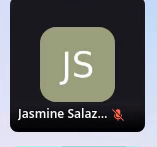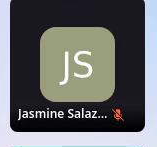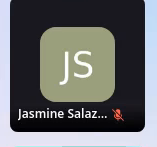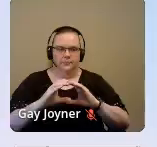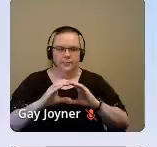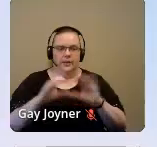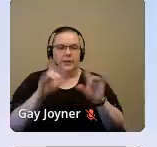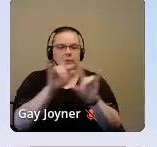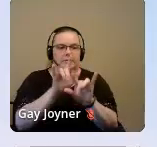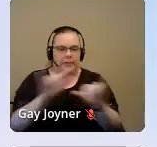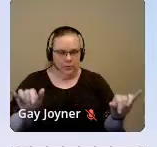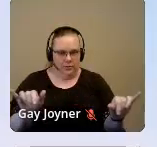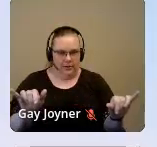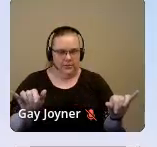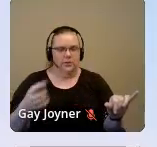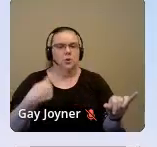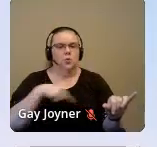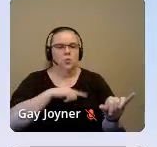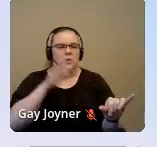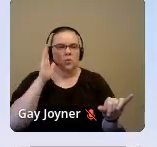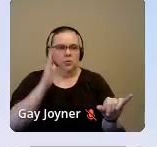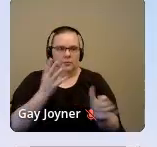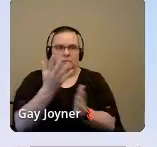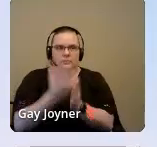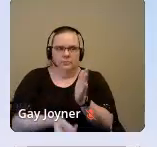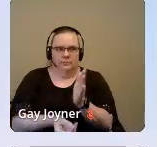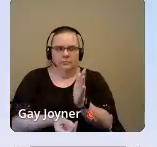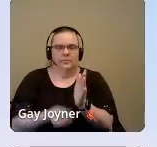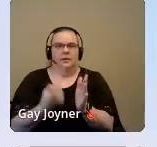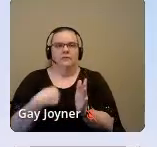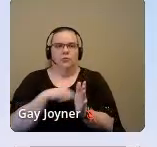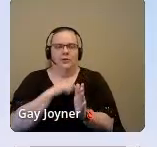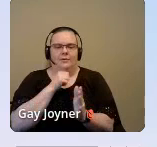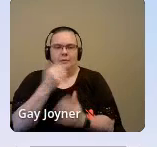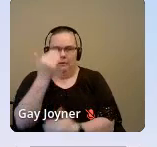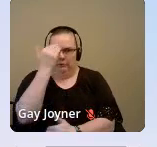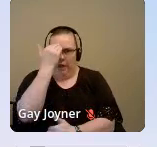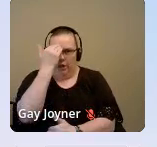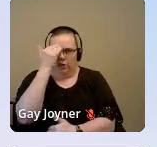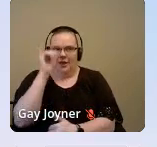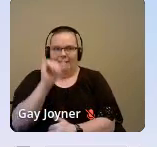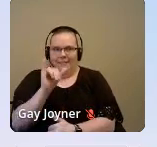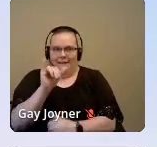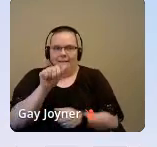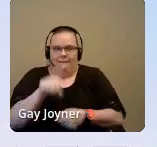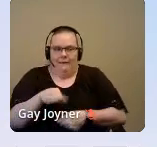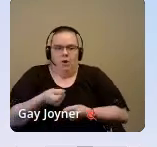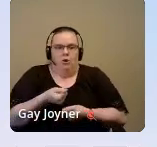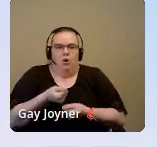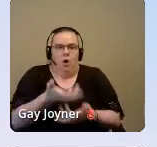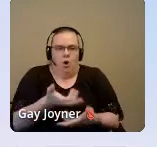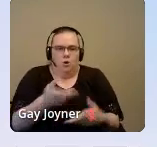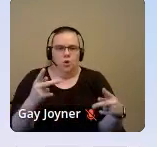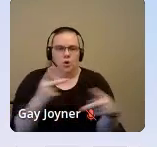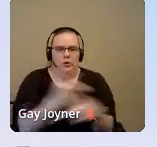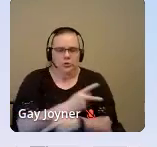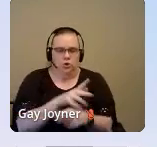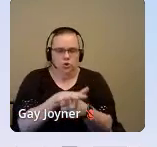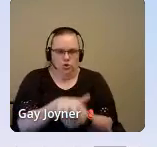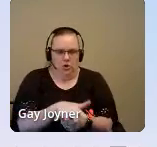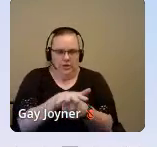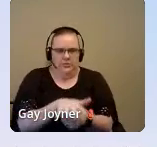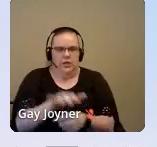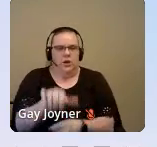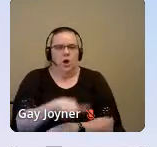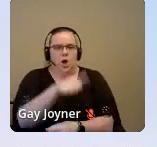Simultaneously, we would be remissed if we did not acknowledge that it can cause or exacerbate stress and